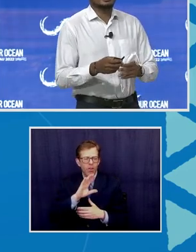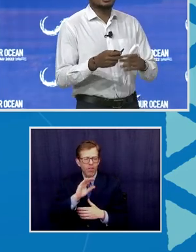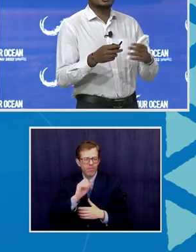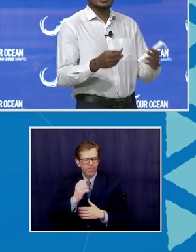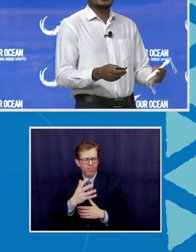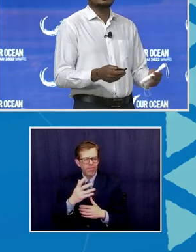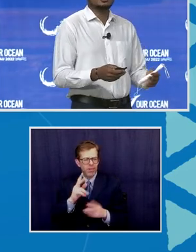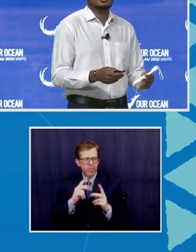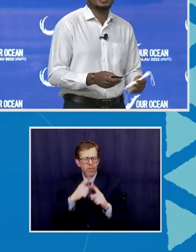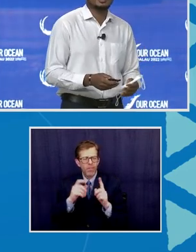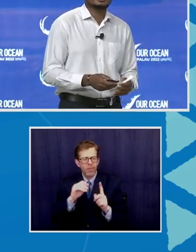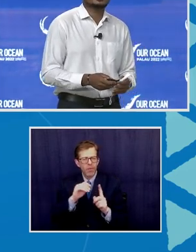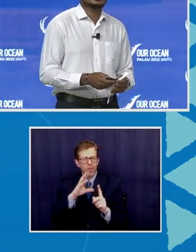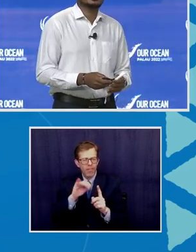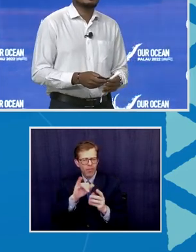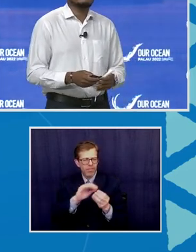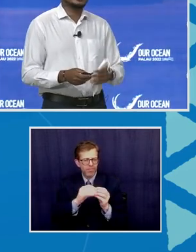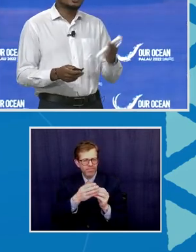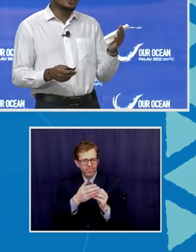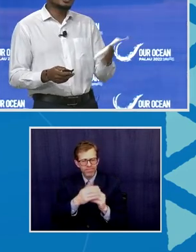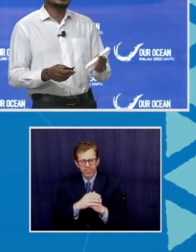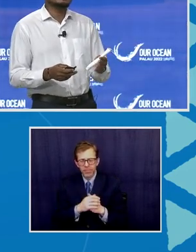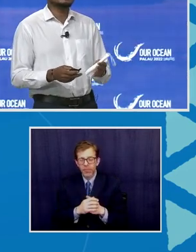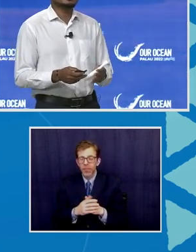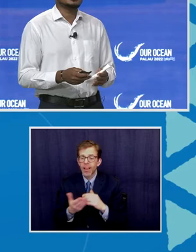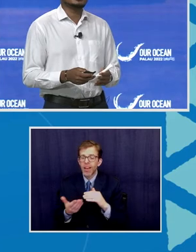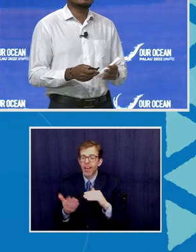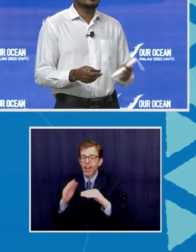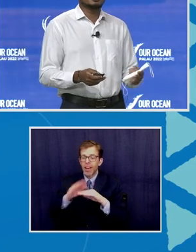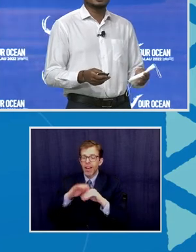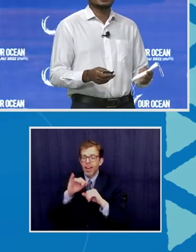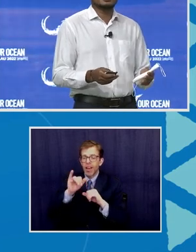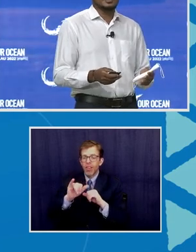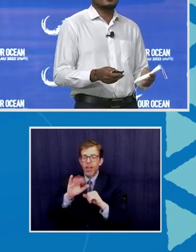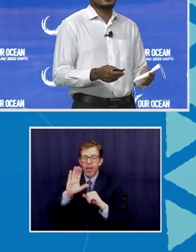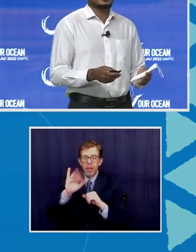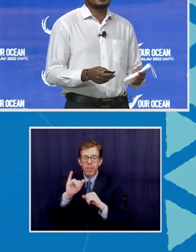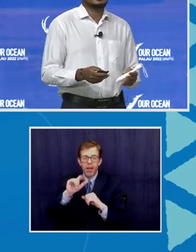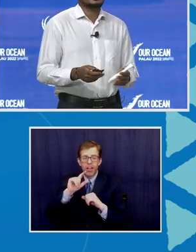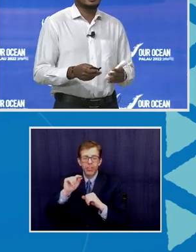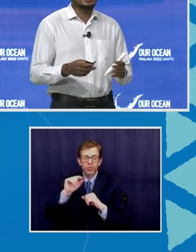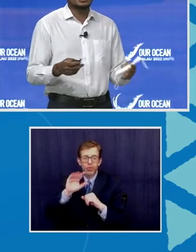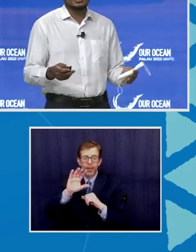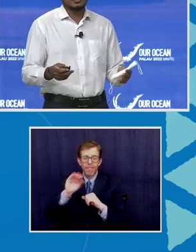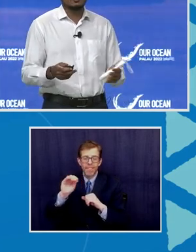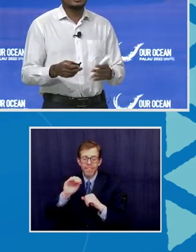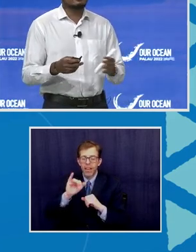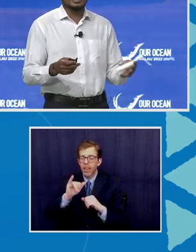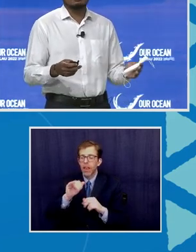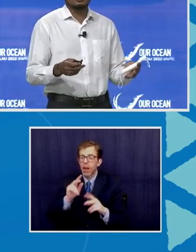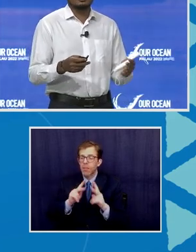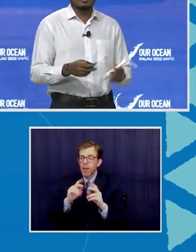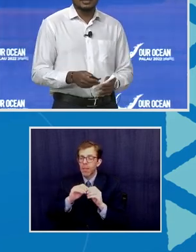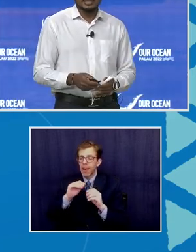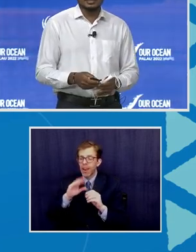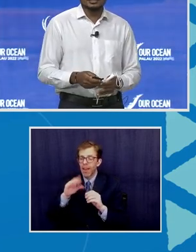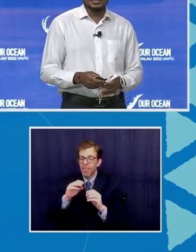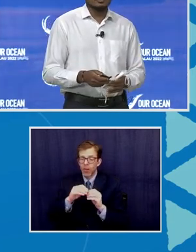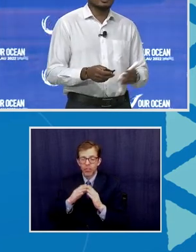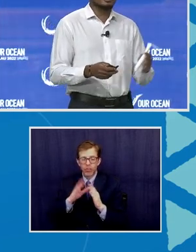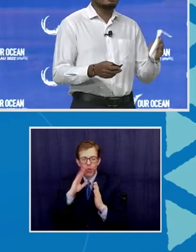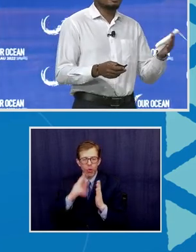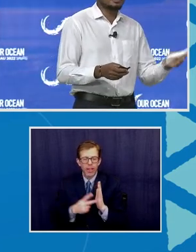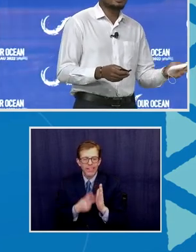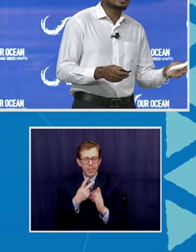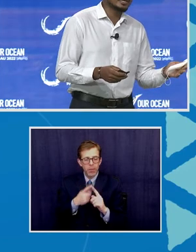And just to add on to that, by 2050, the population of Africa in general would have doubled from what it